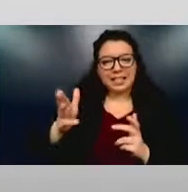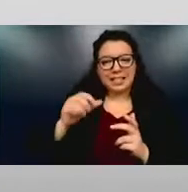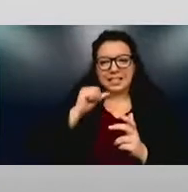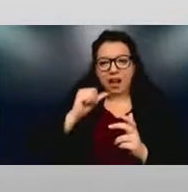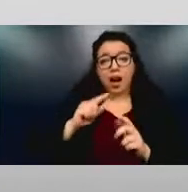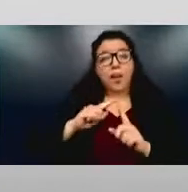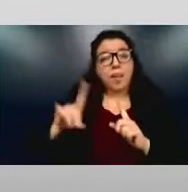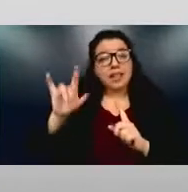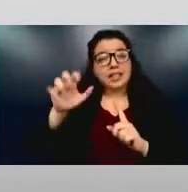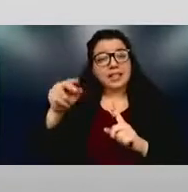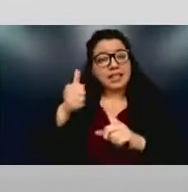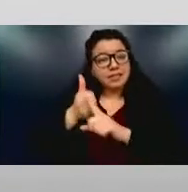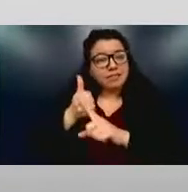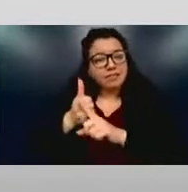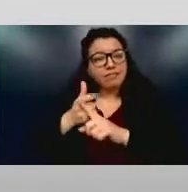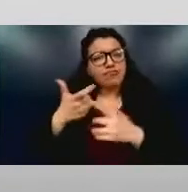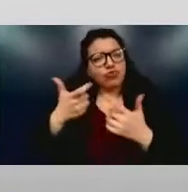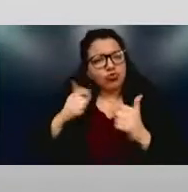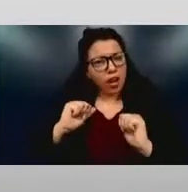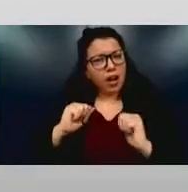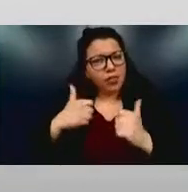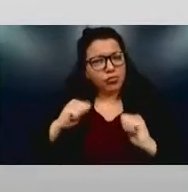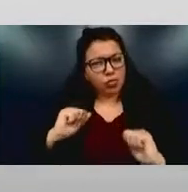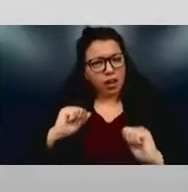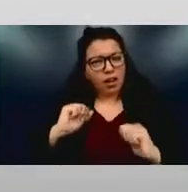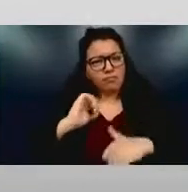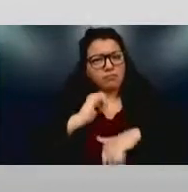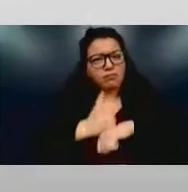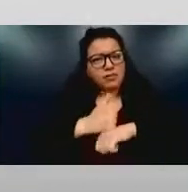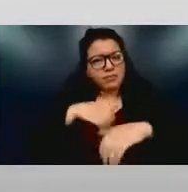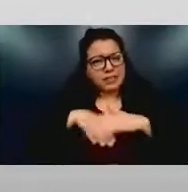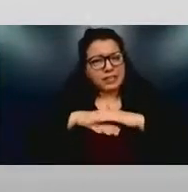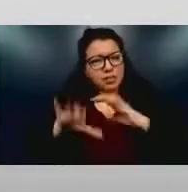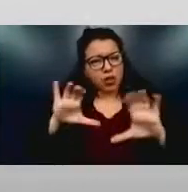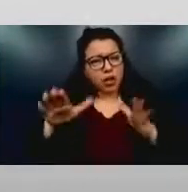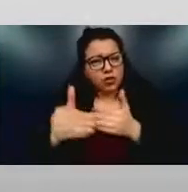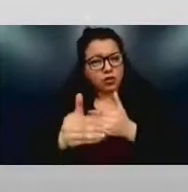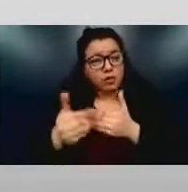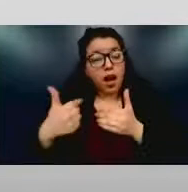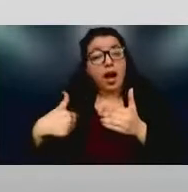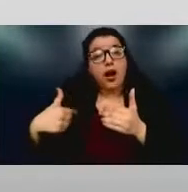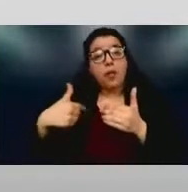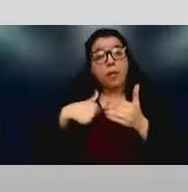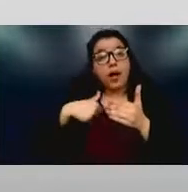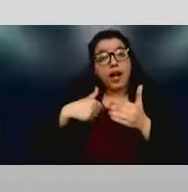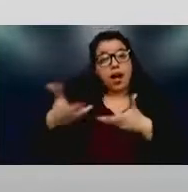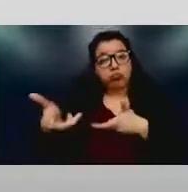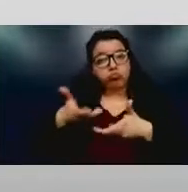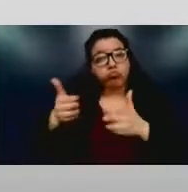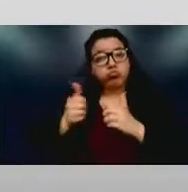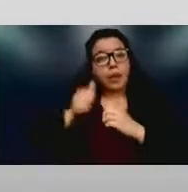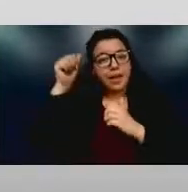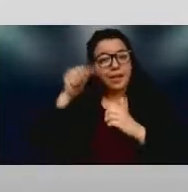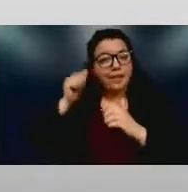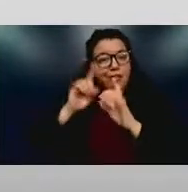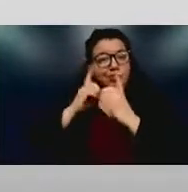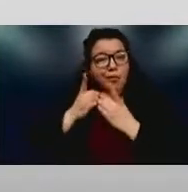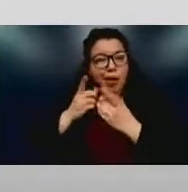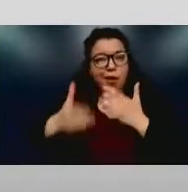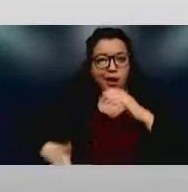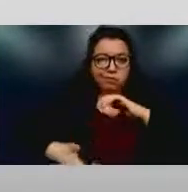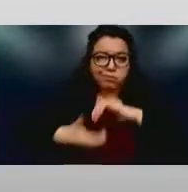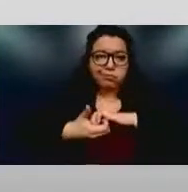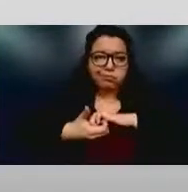tried and, uh, and we had, we engaged the audiology, uh, department. So, uh, I would say